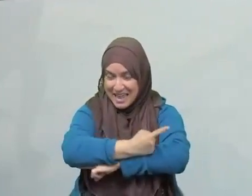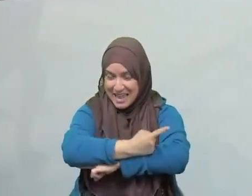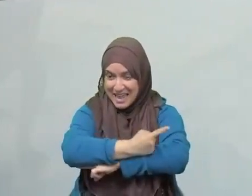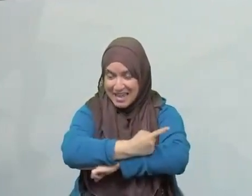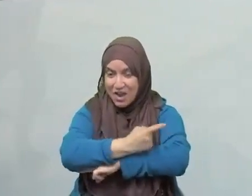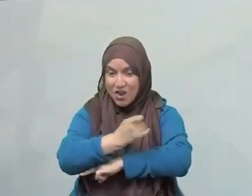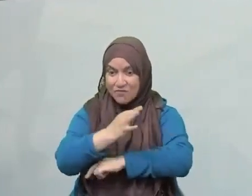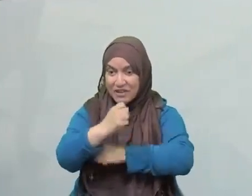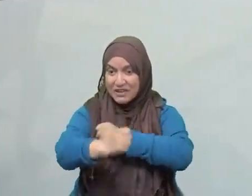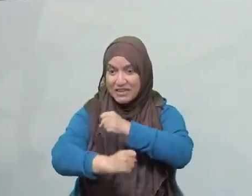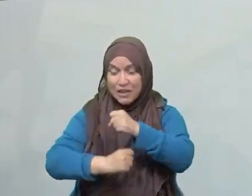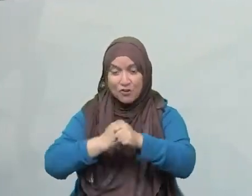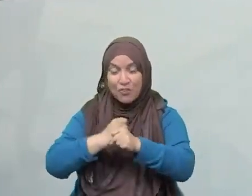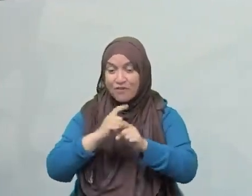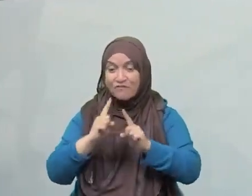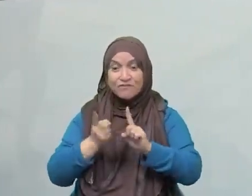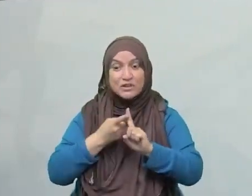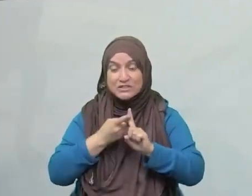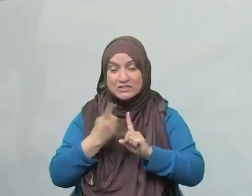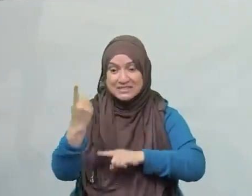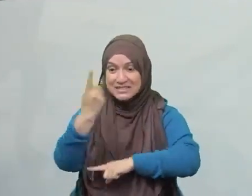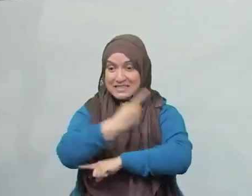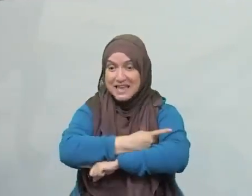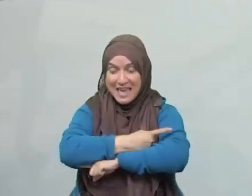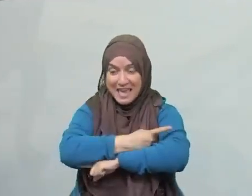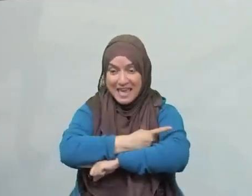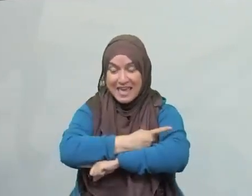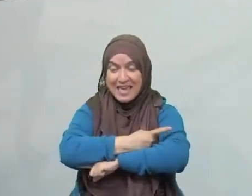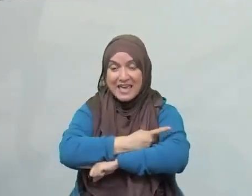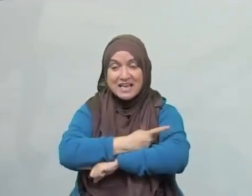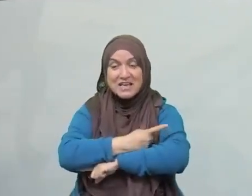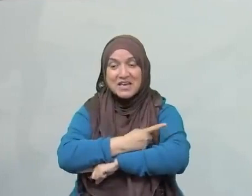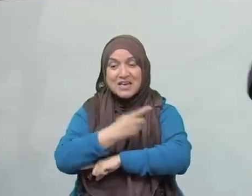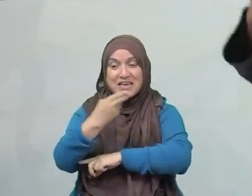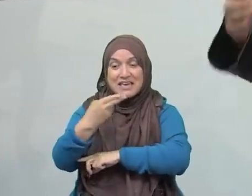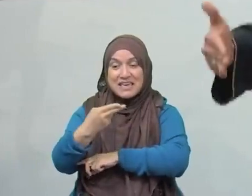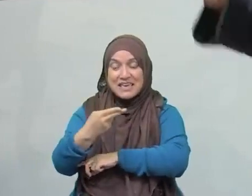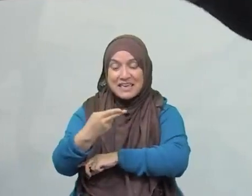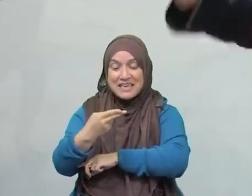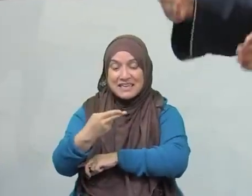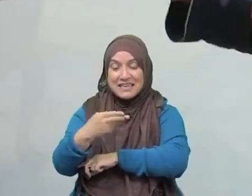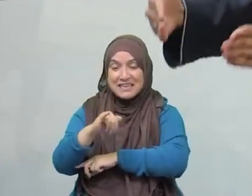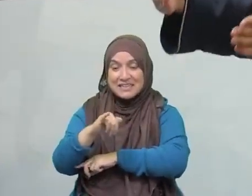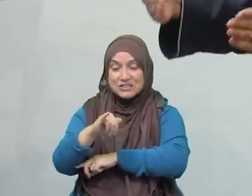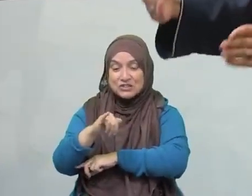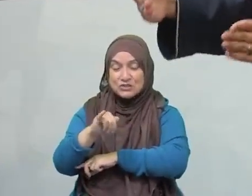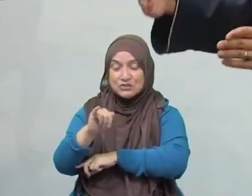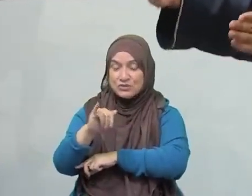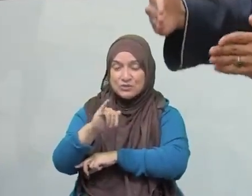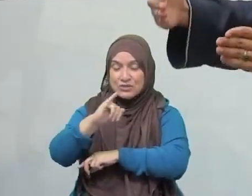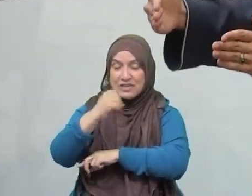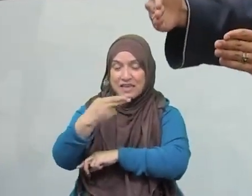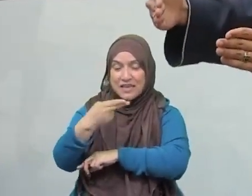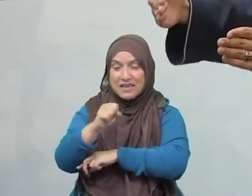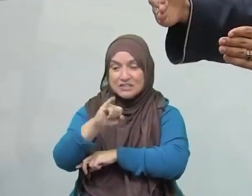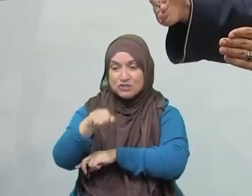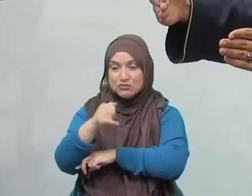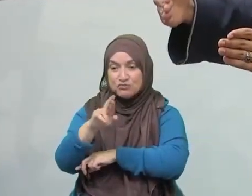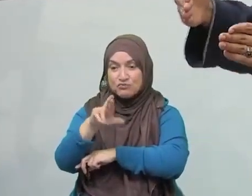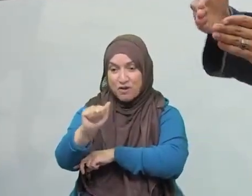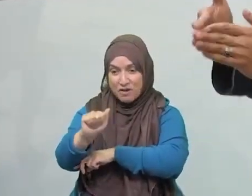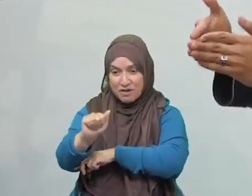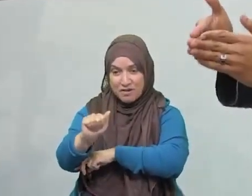The best 10 nights of the year are the last 10 nights of Ramadan. The best of the first 10 days of Dhul-Hijjah